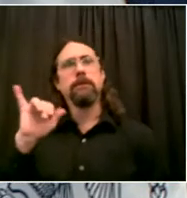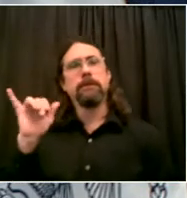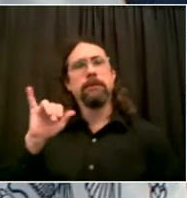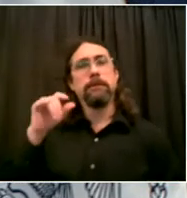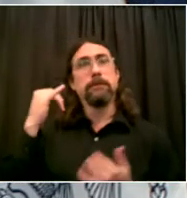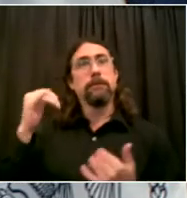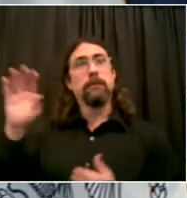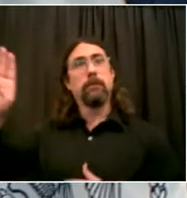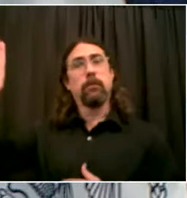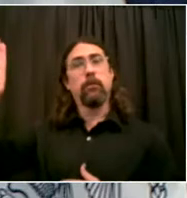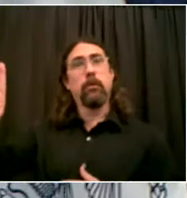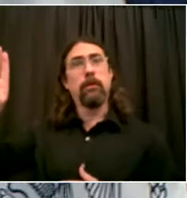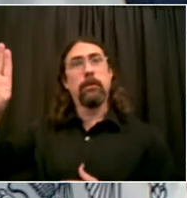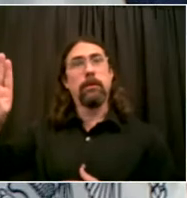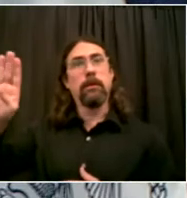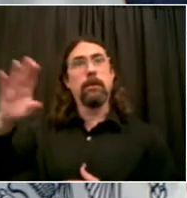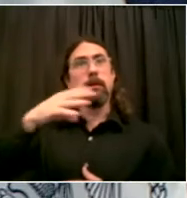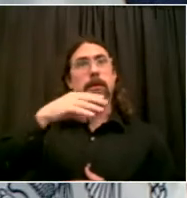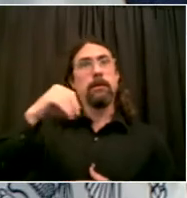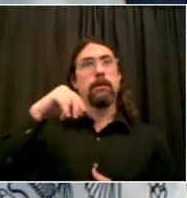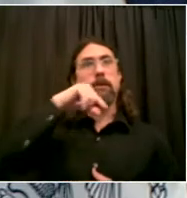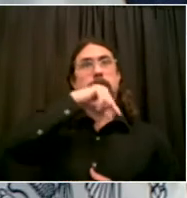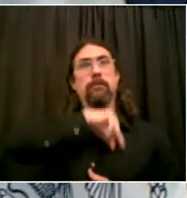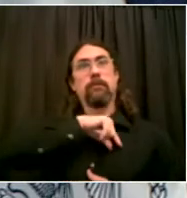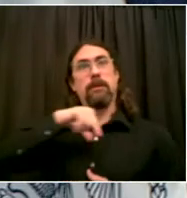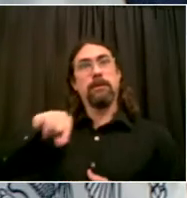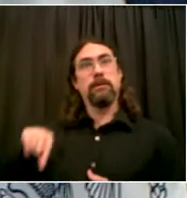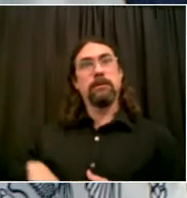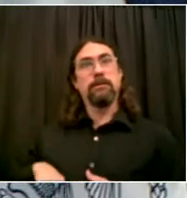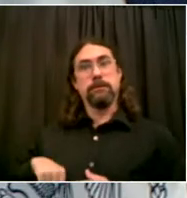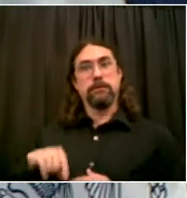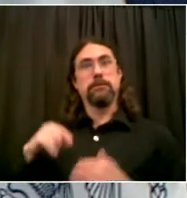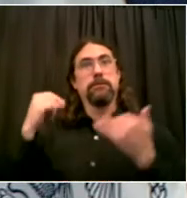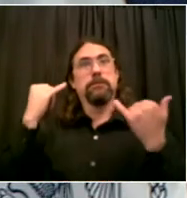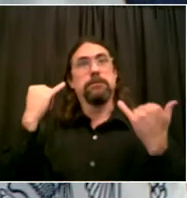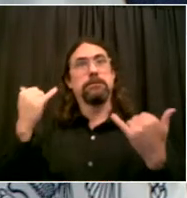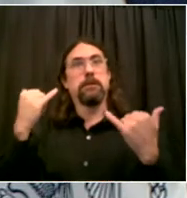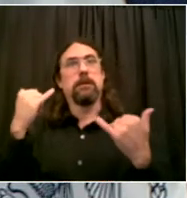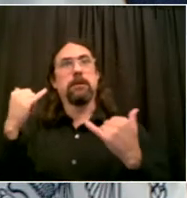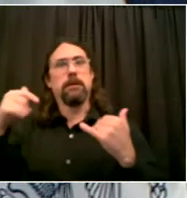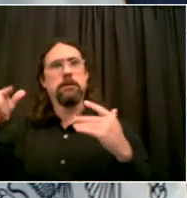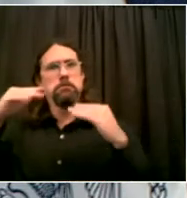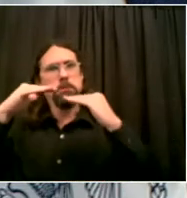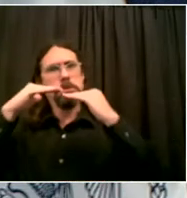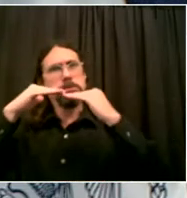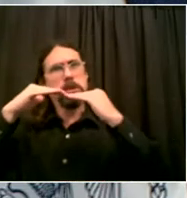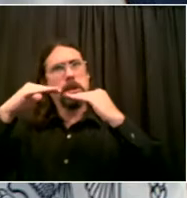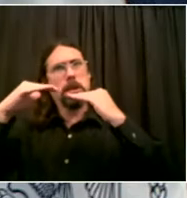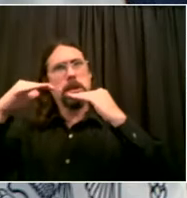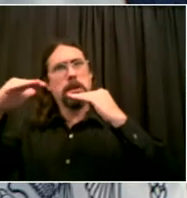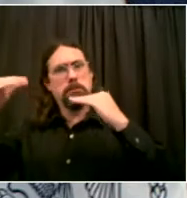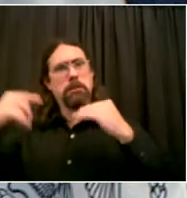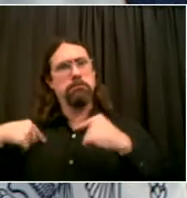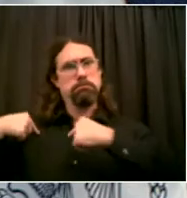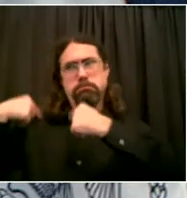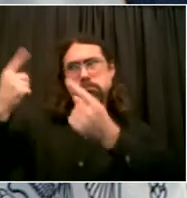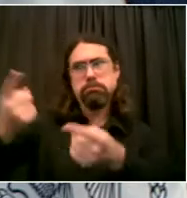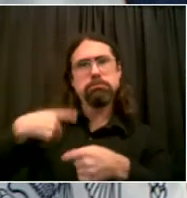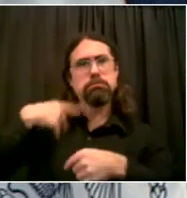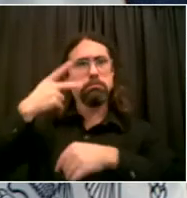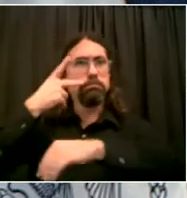still well below the threshold and would still a much lower positivity level for COVID than we saw in the spring.